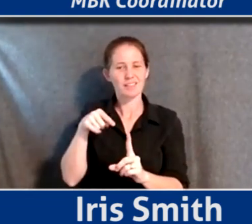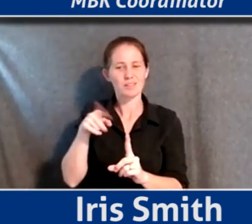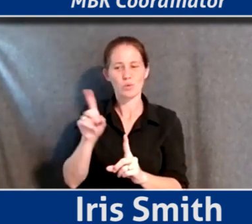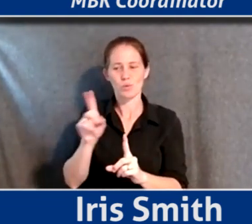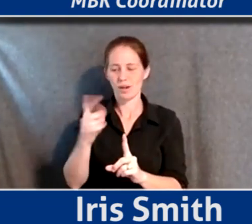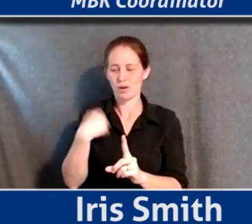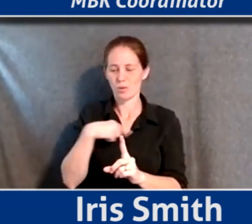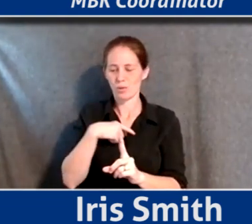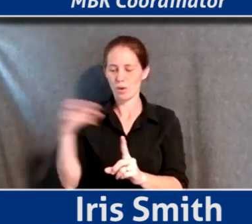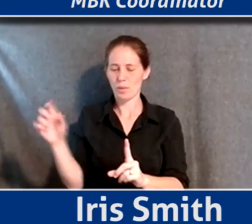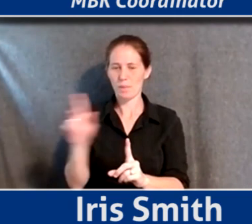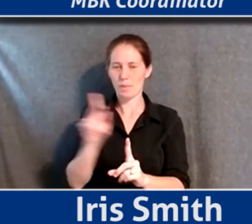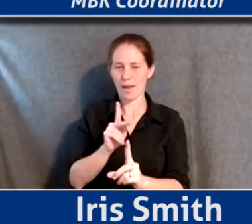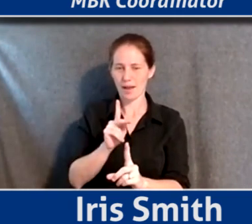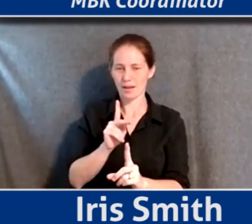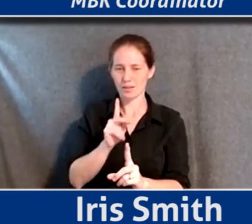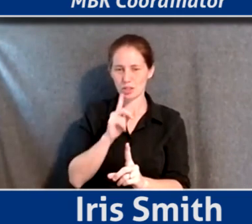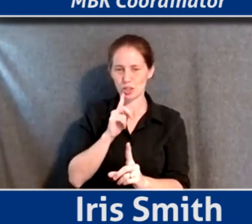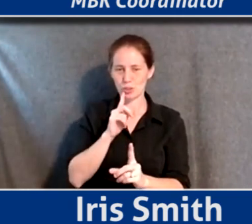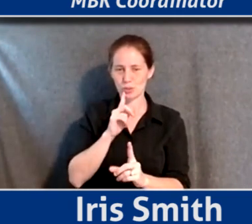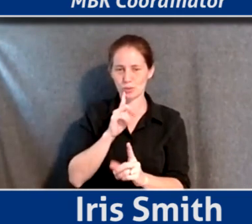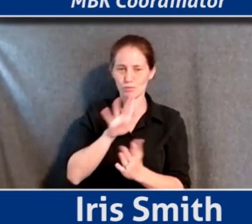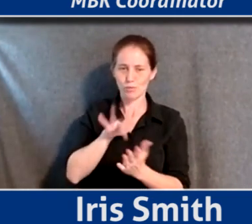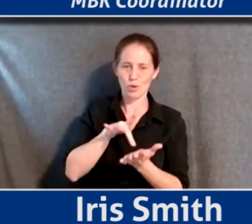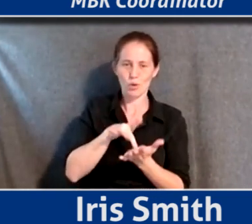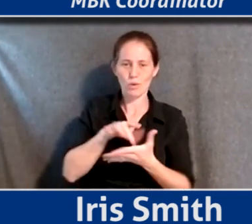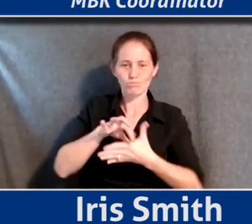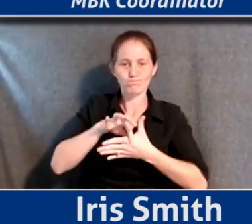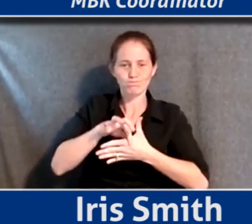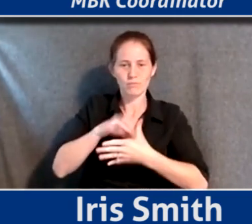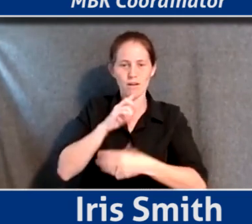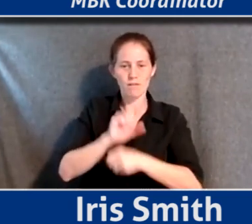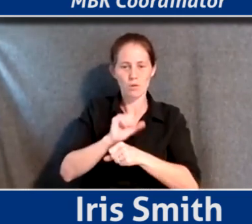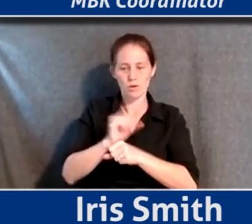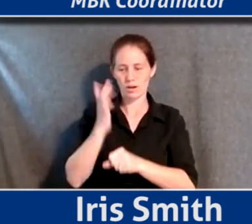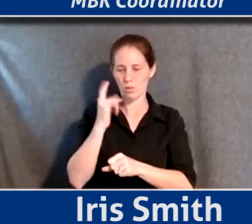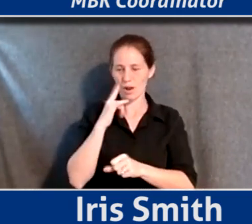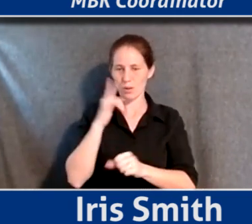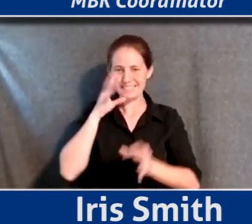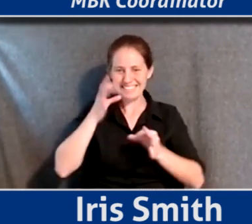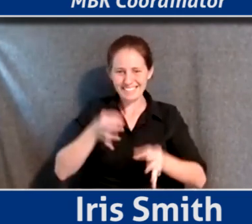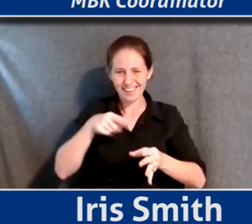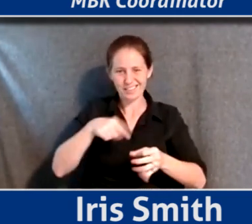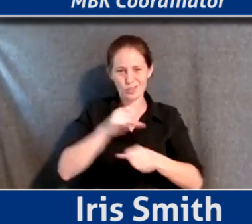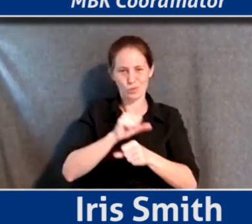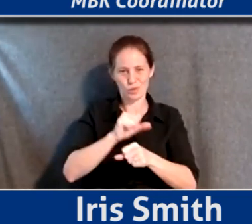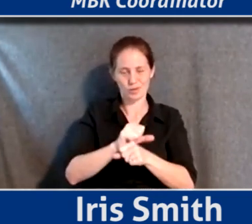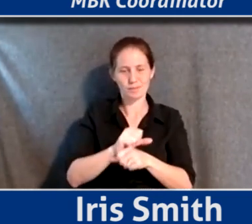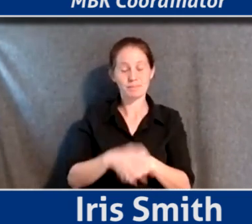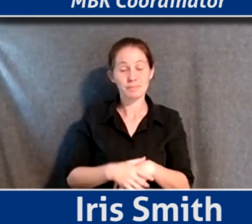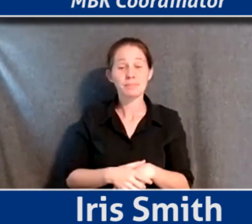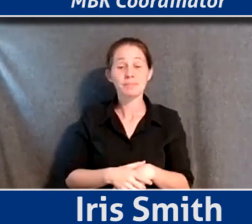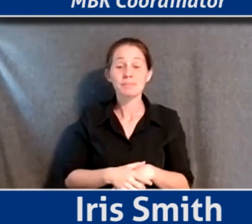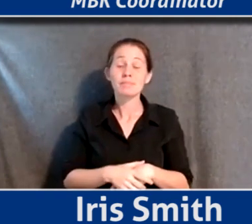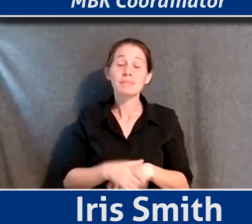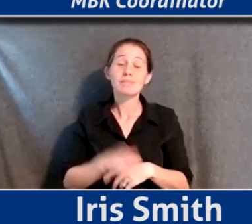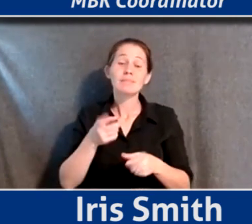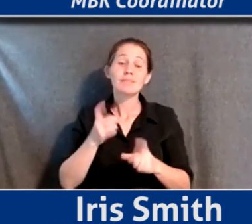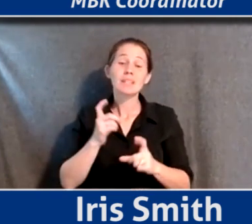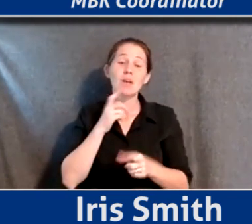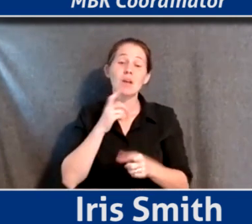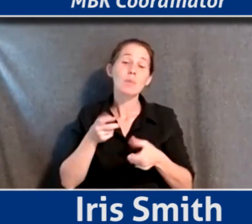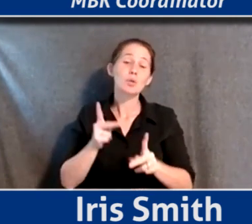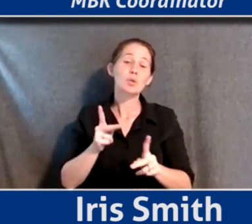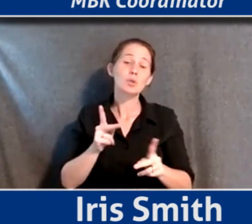brings us back to the core of our work and why we choose this work kind of moving forward. And then it gives us an opportunity to